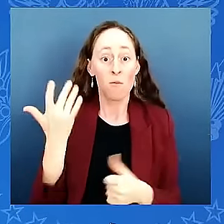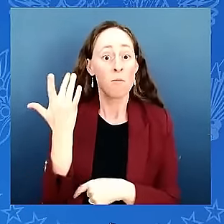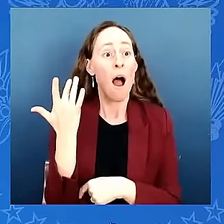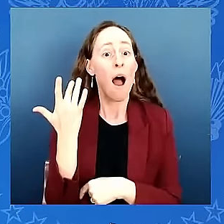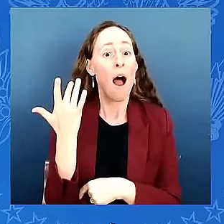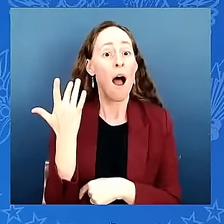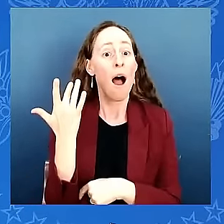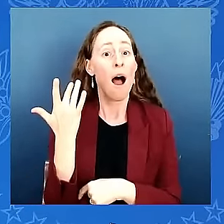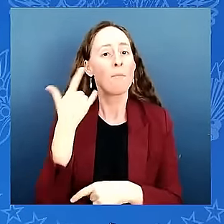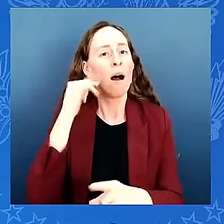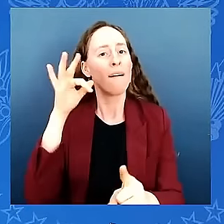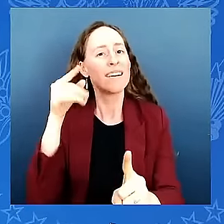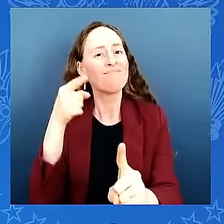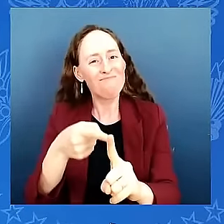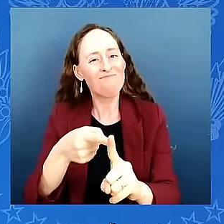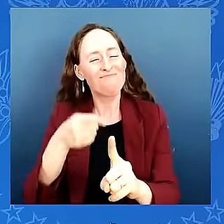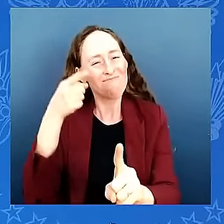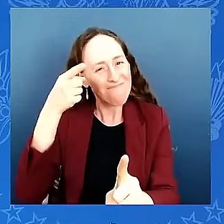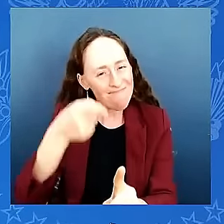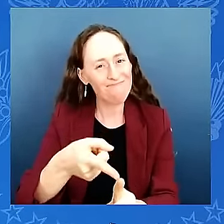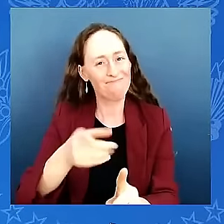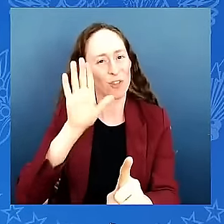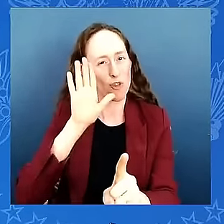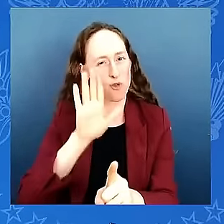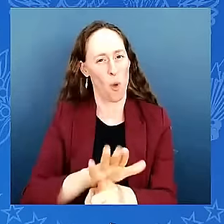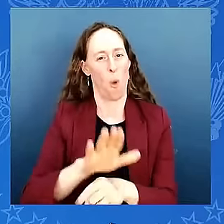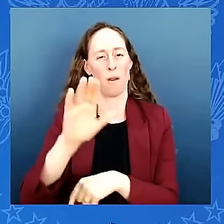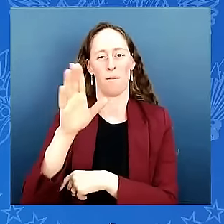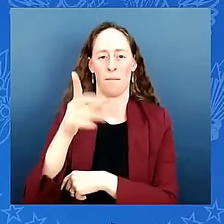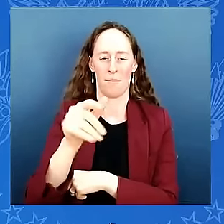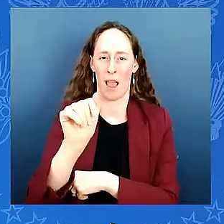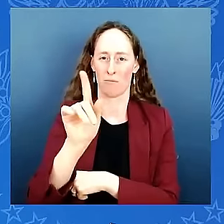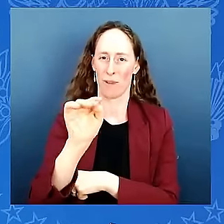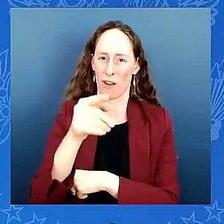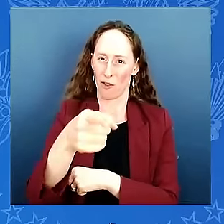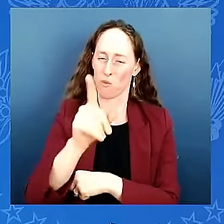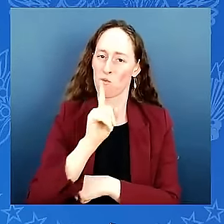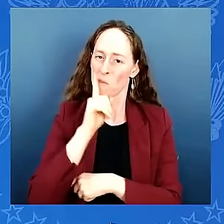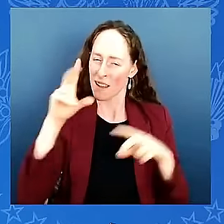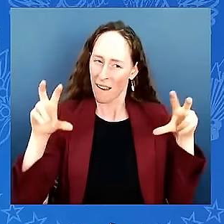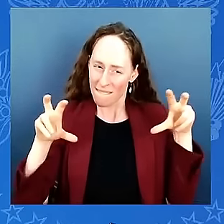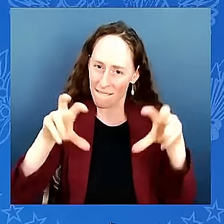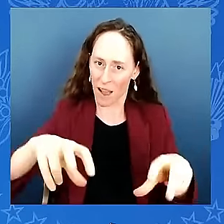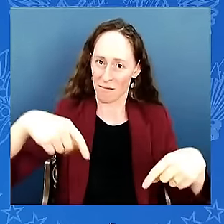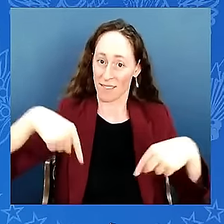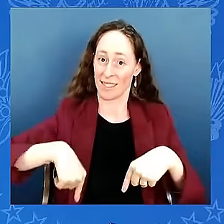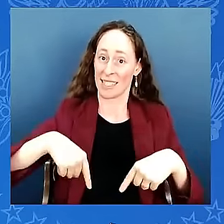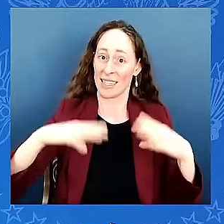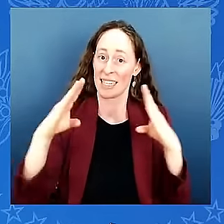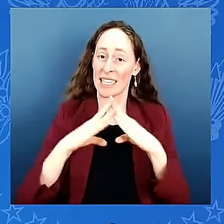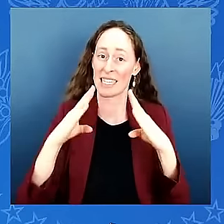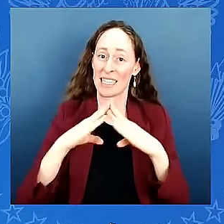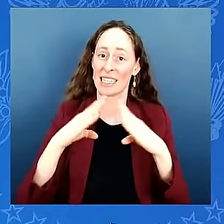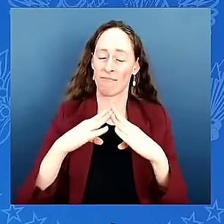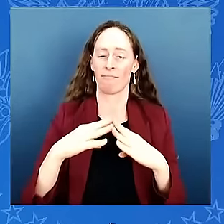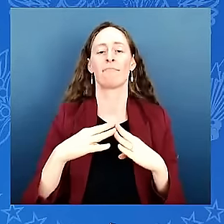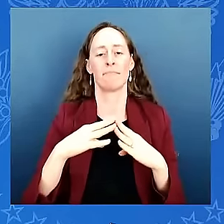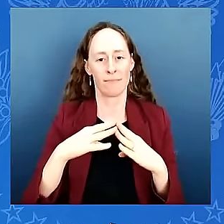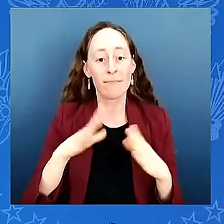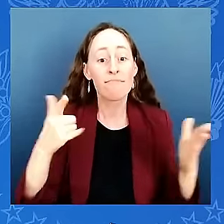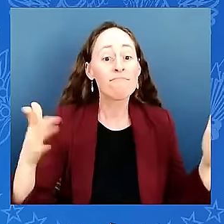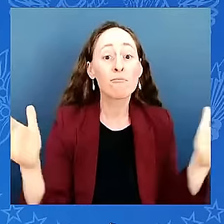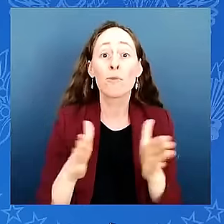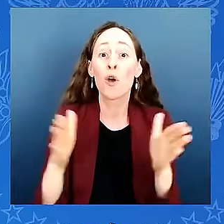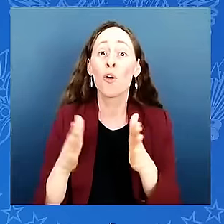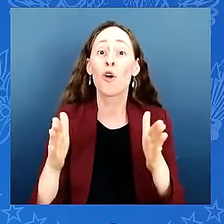support we're also tracking along national trends as it relates to small business growth and expansion we've